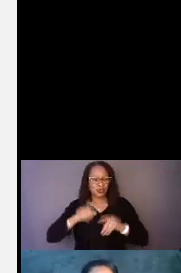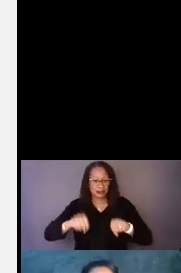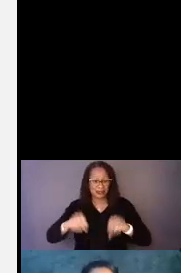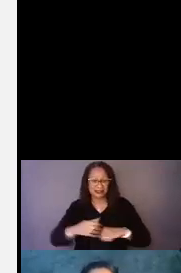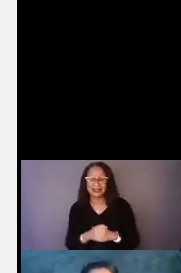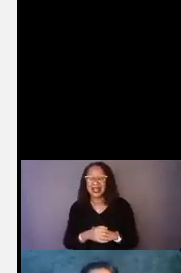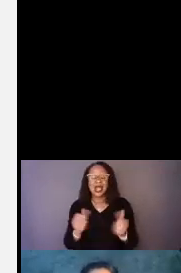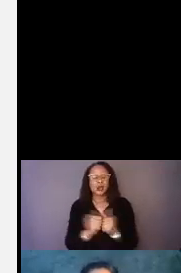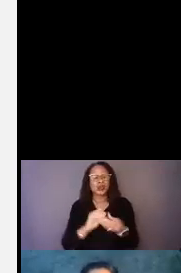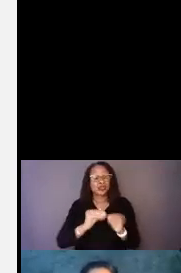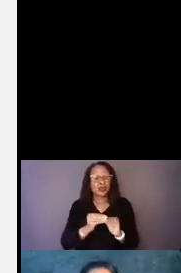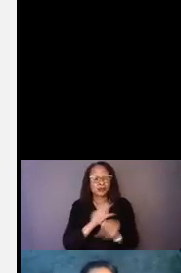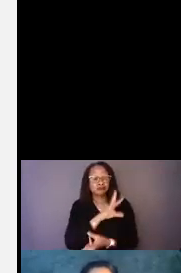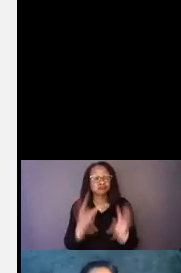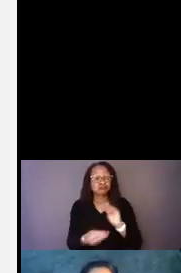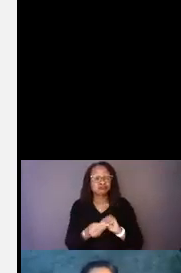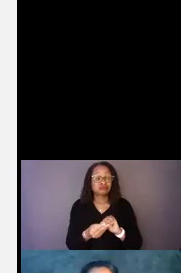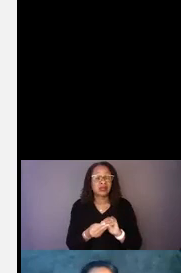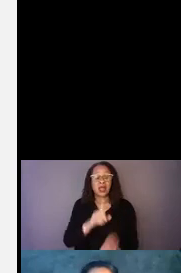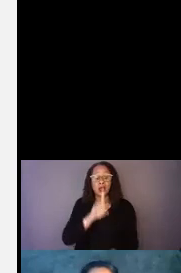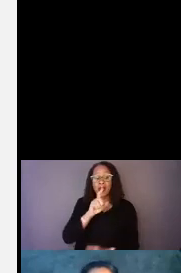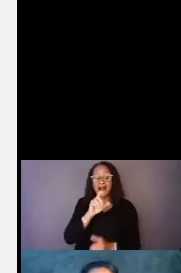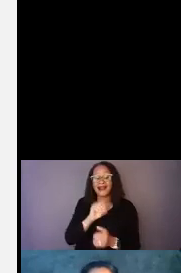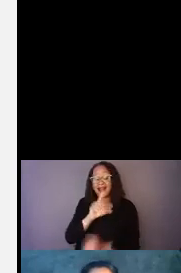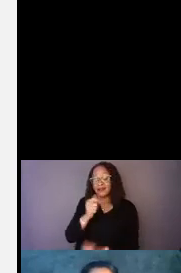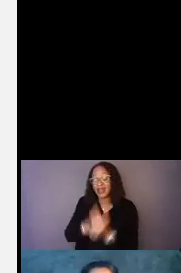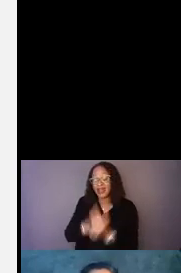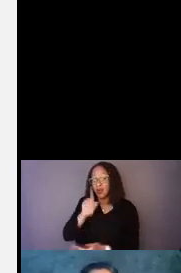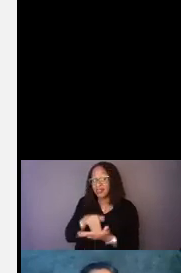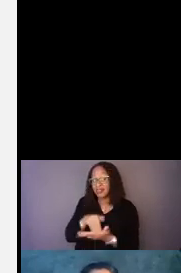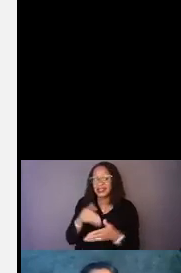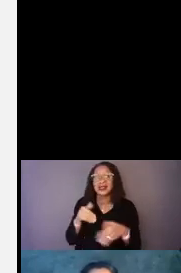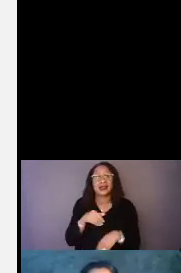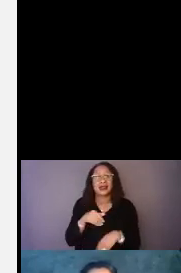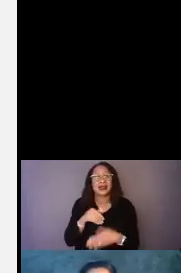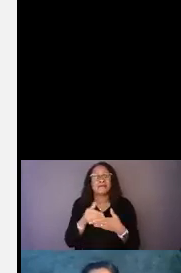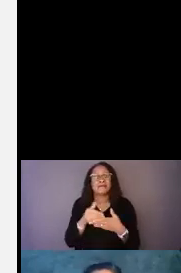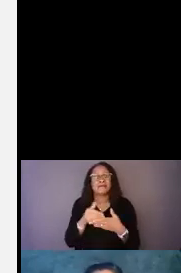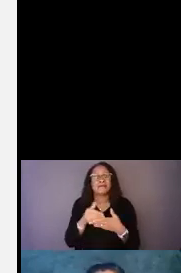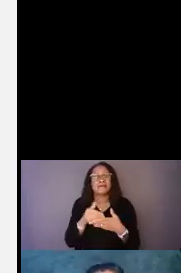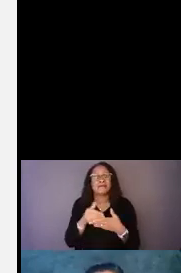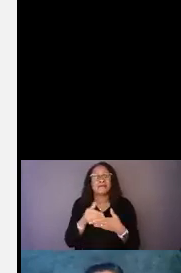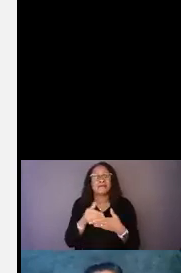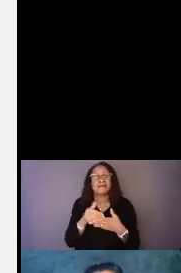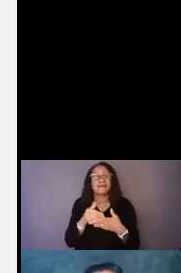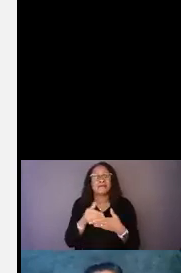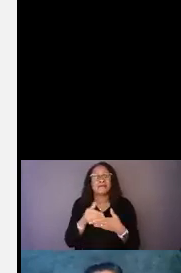And with their numbers, came to the number of one out of every thousand became deaf before the age of 18.